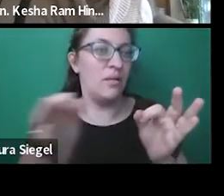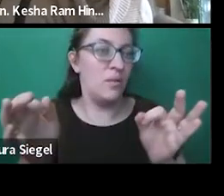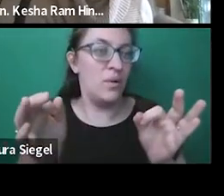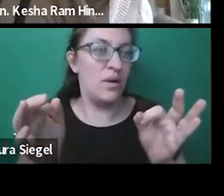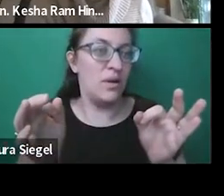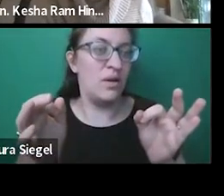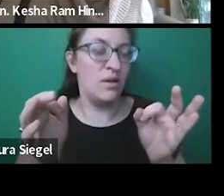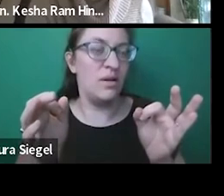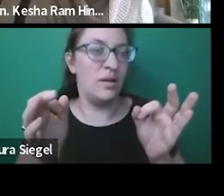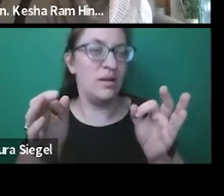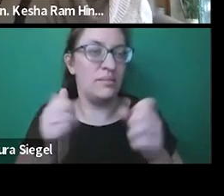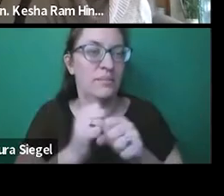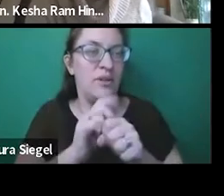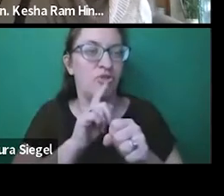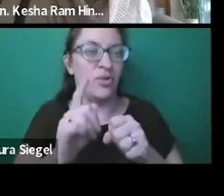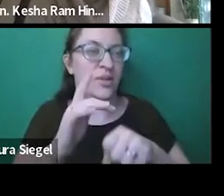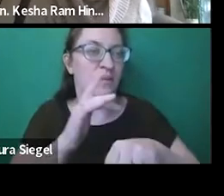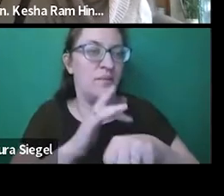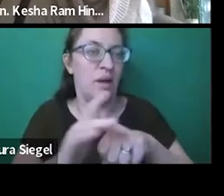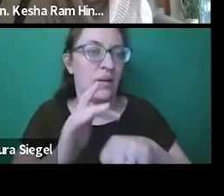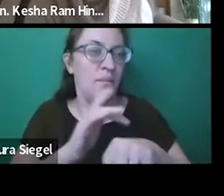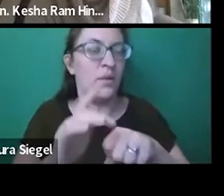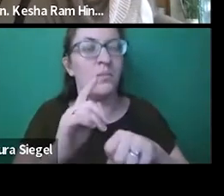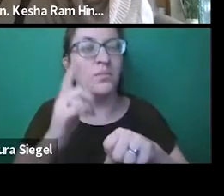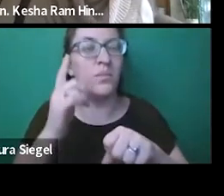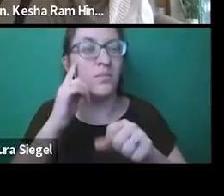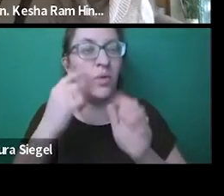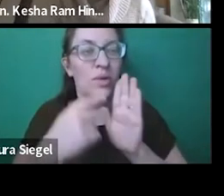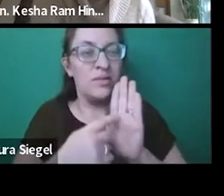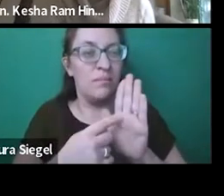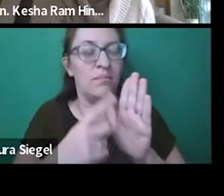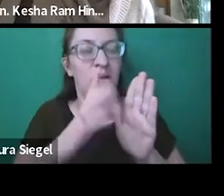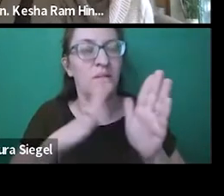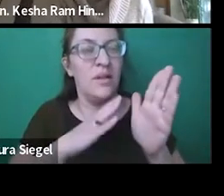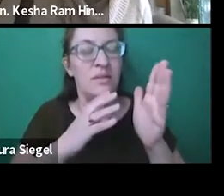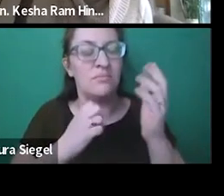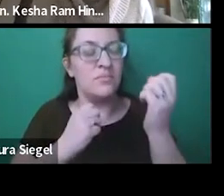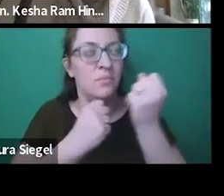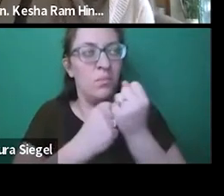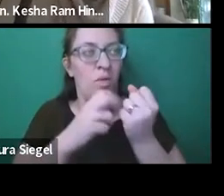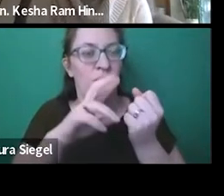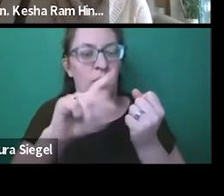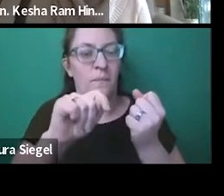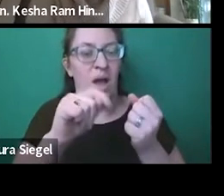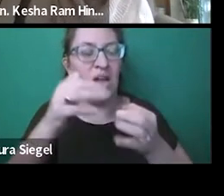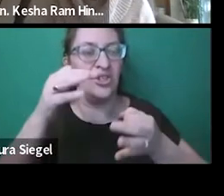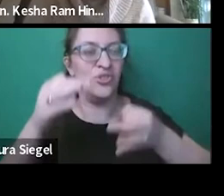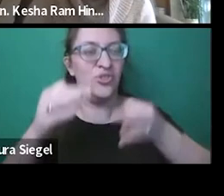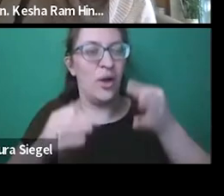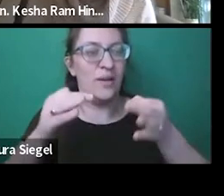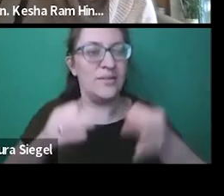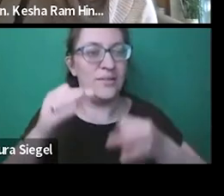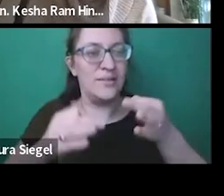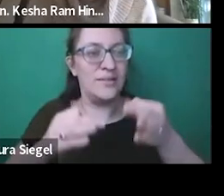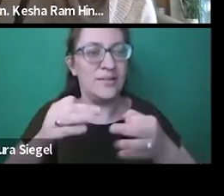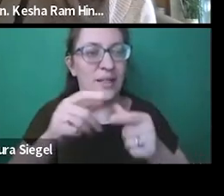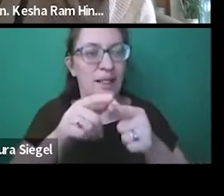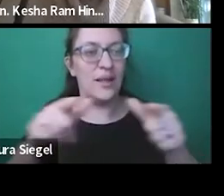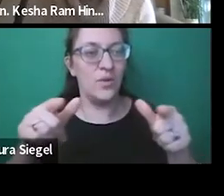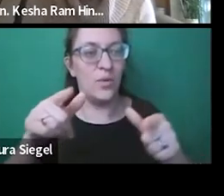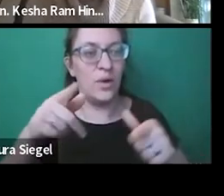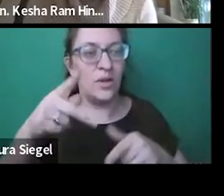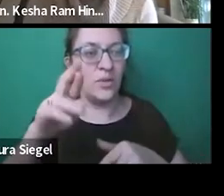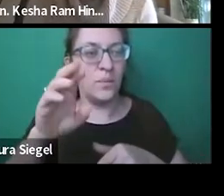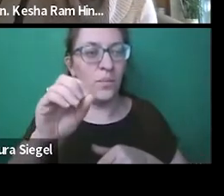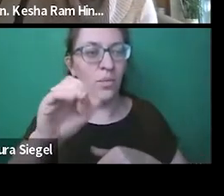to be more proactive for both spoken languages and sign languages in the beginning of the pandemic, that fear of misunderstanding